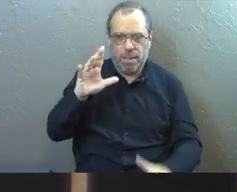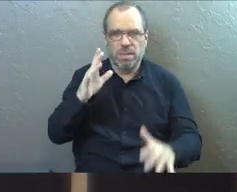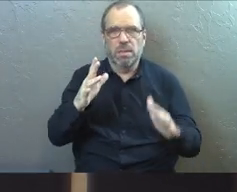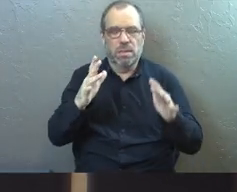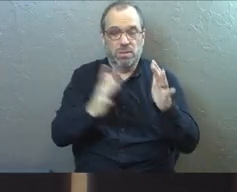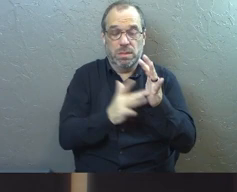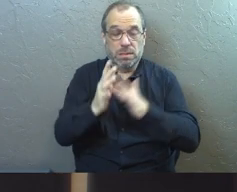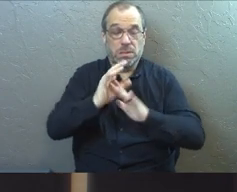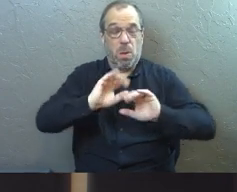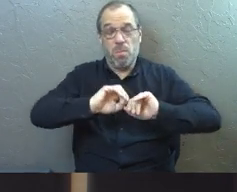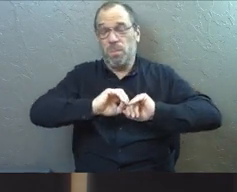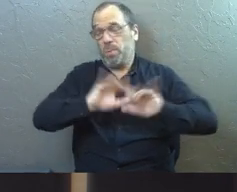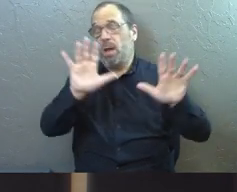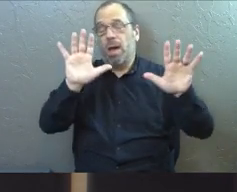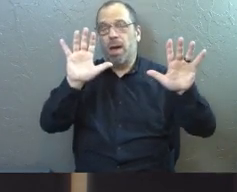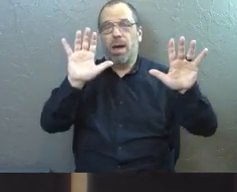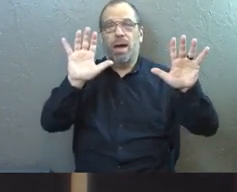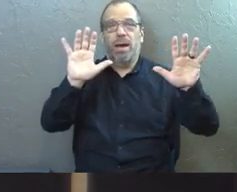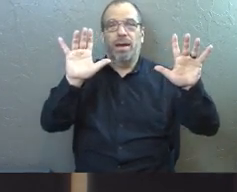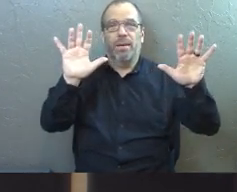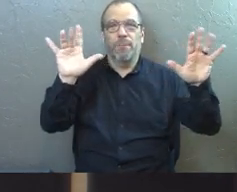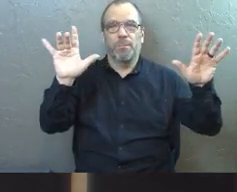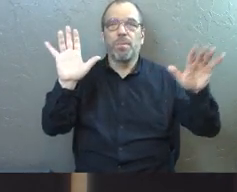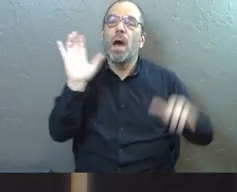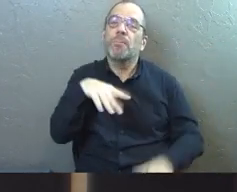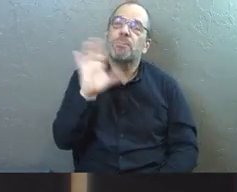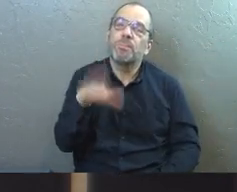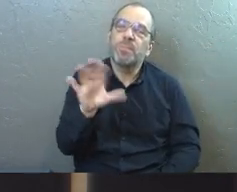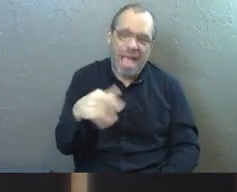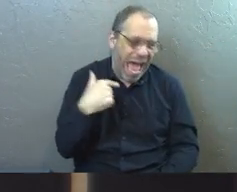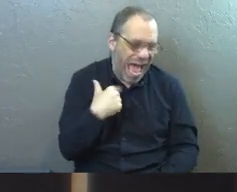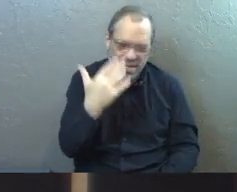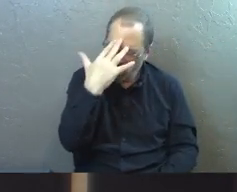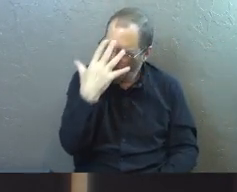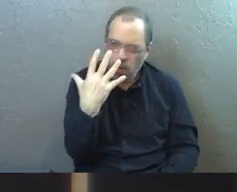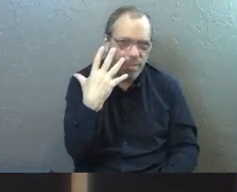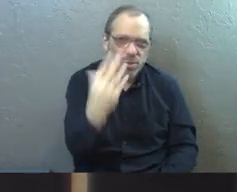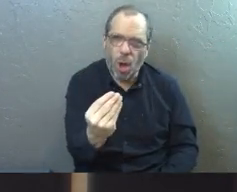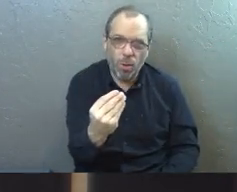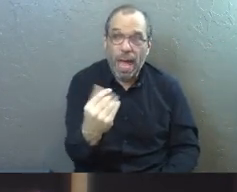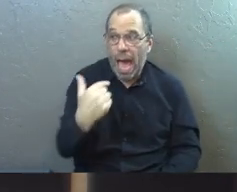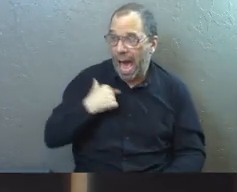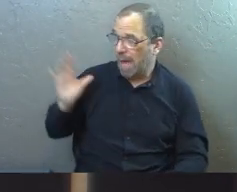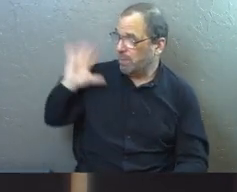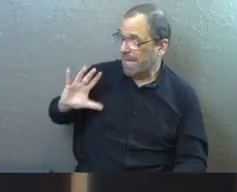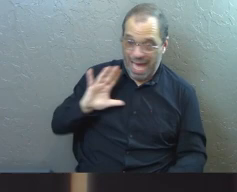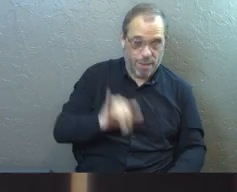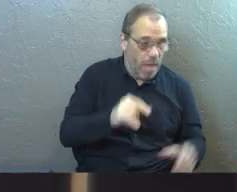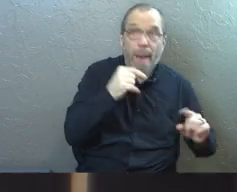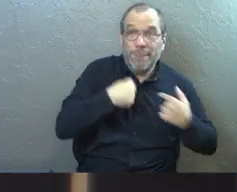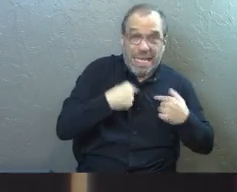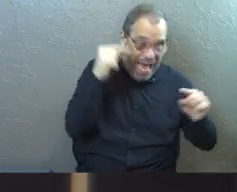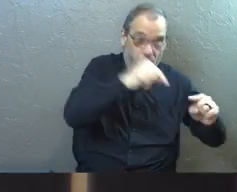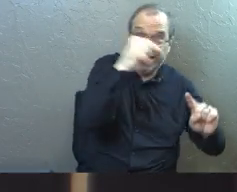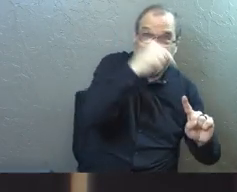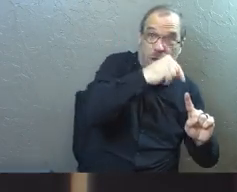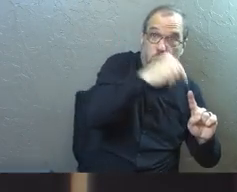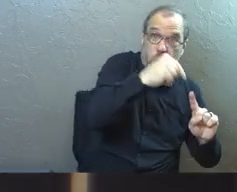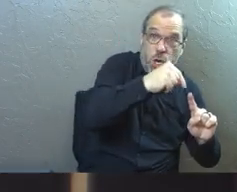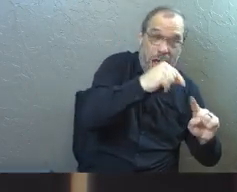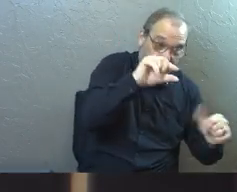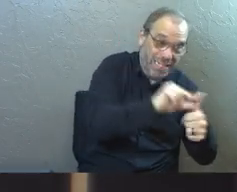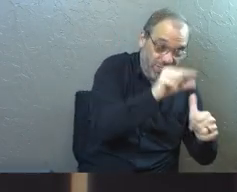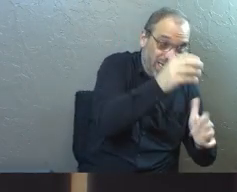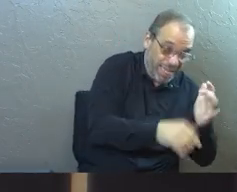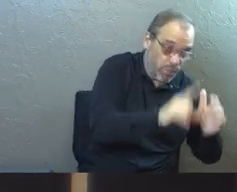how bright Jesus will be. And so Jesus says, I know where I'm going. Not only was I the light, not only am I the light